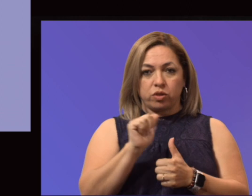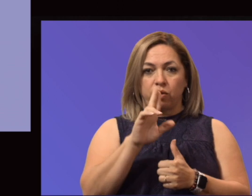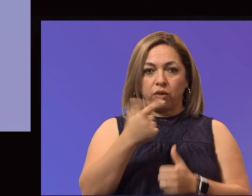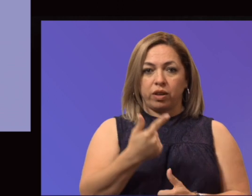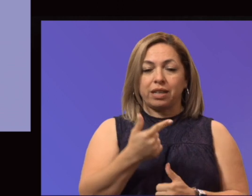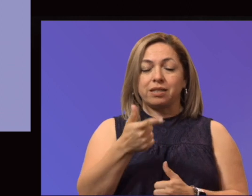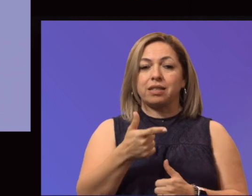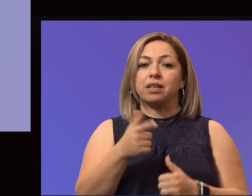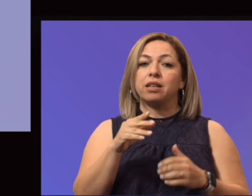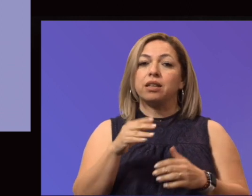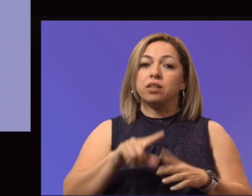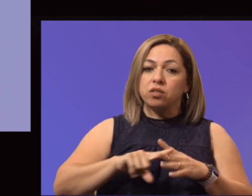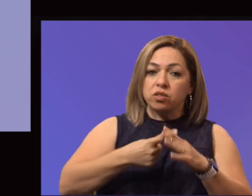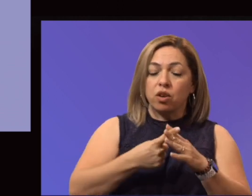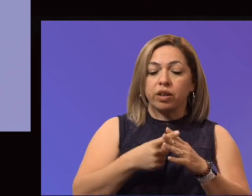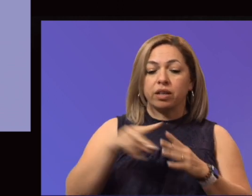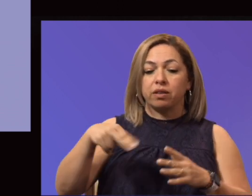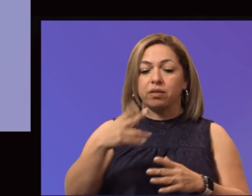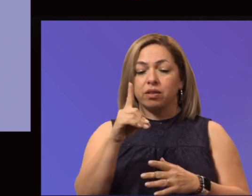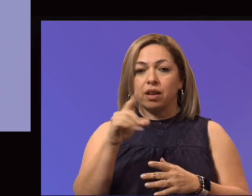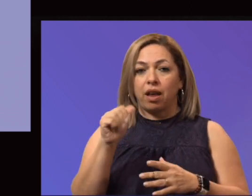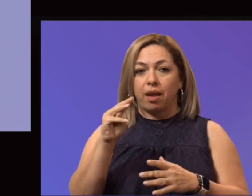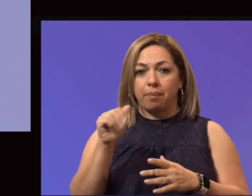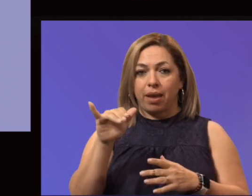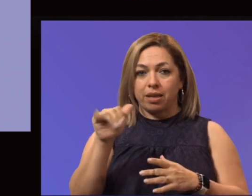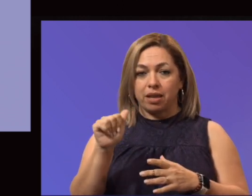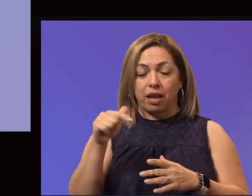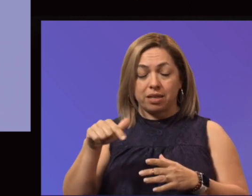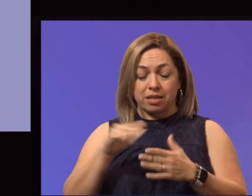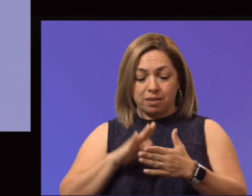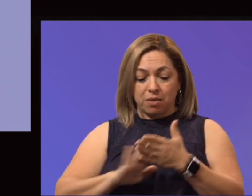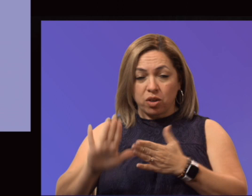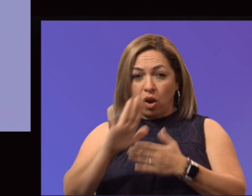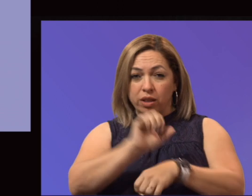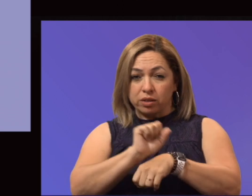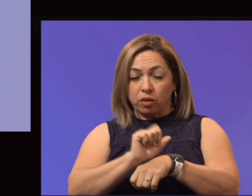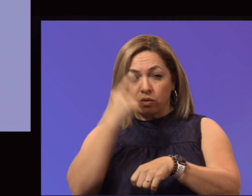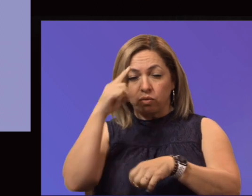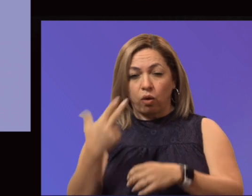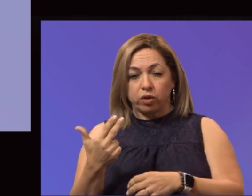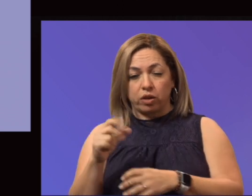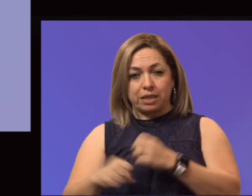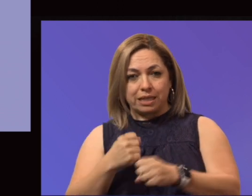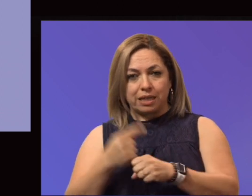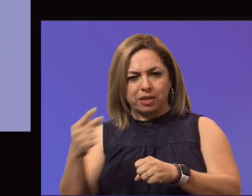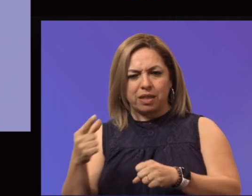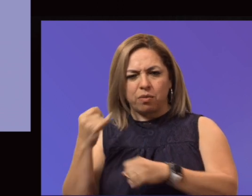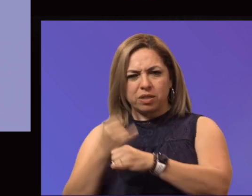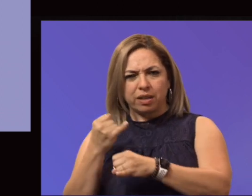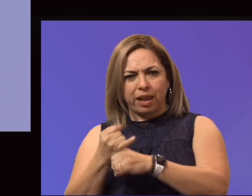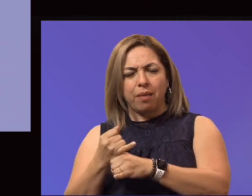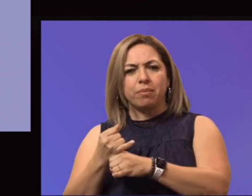Dr. Amaya has spent the last, has been at the college for over 13 years. He was a campus dean at the Via Verde campus.